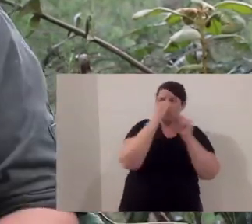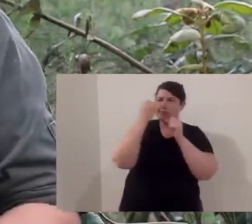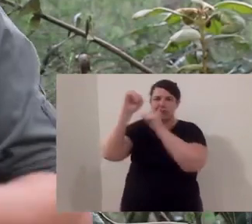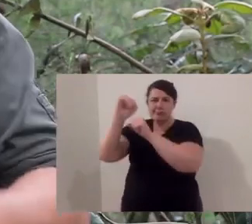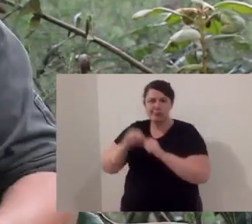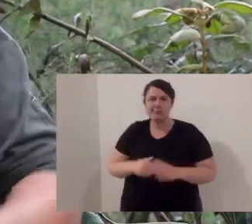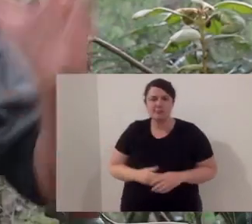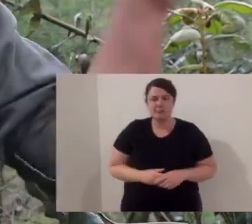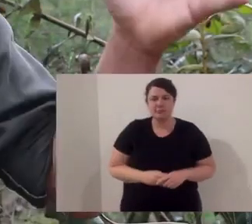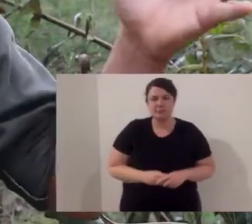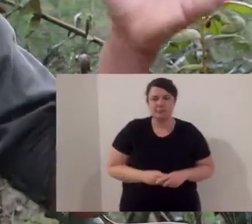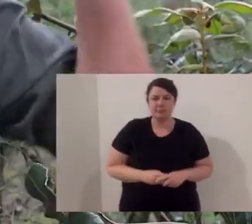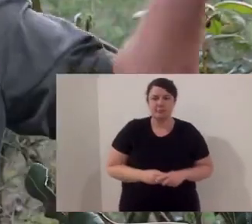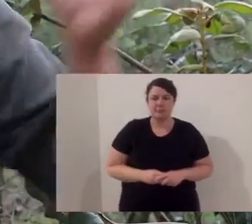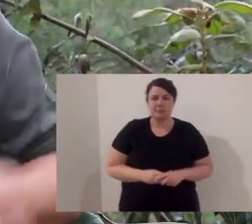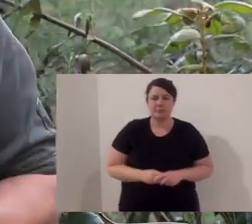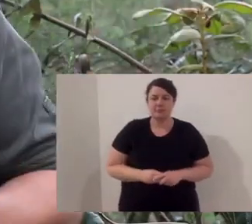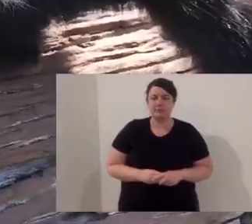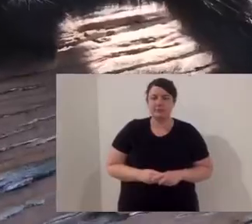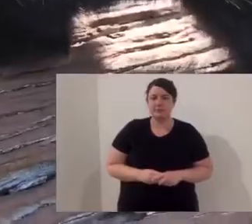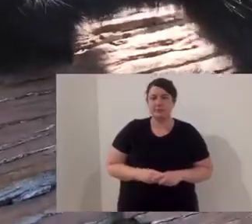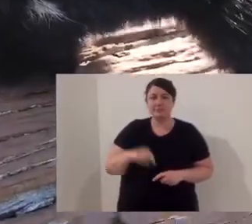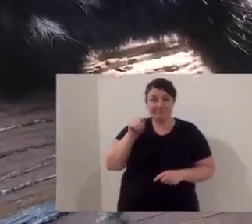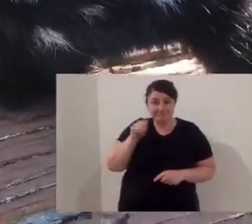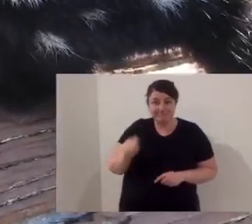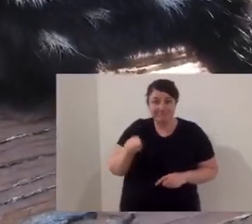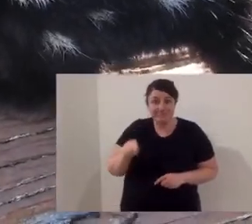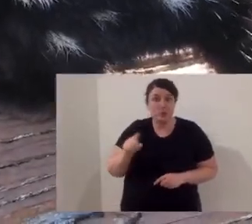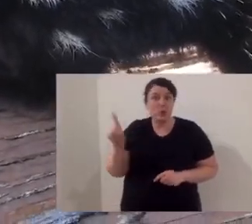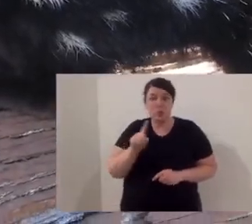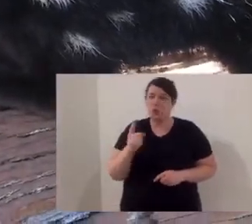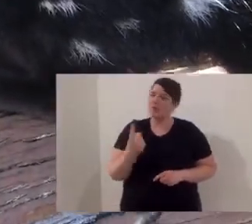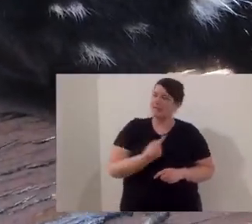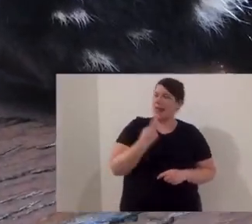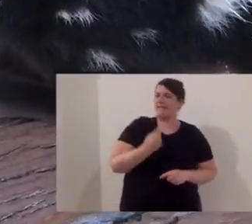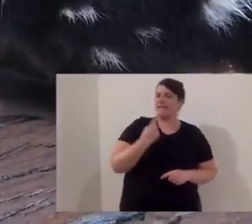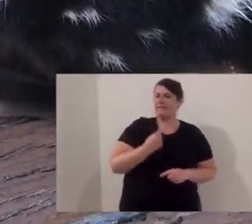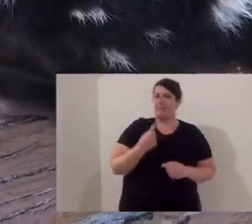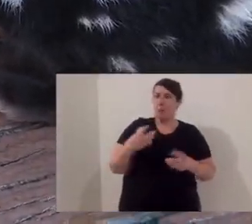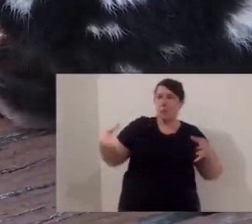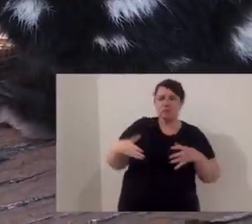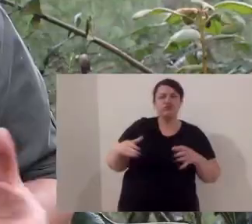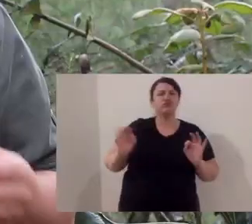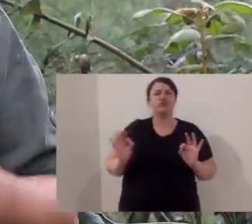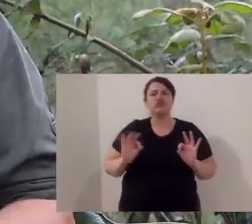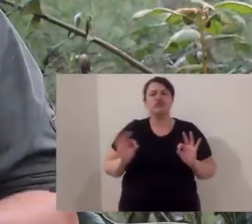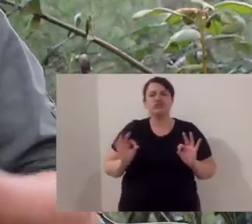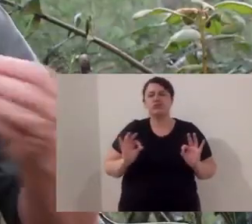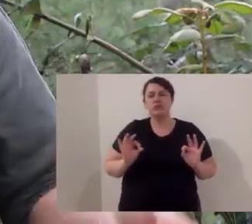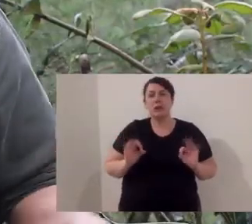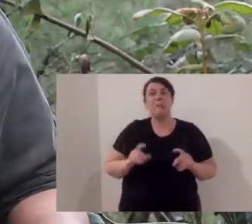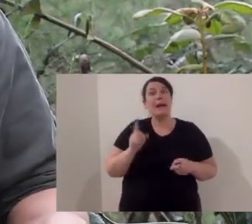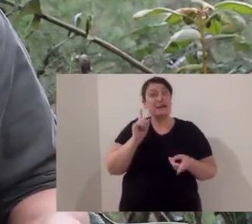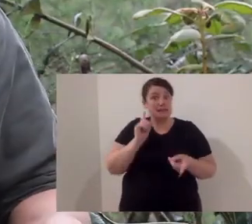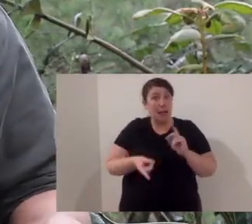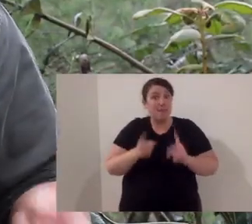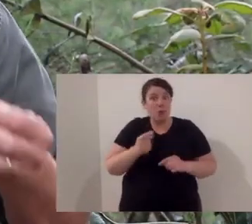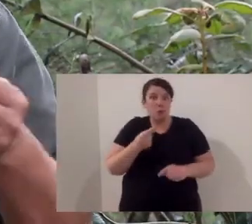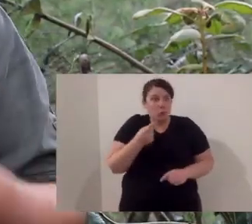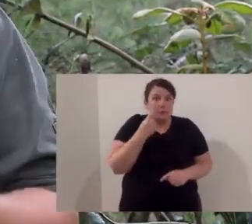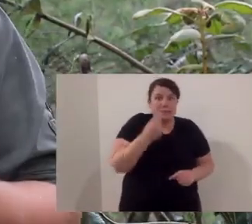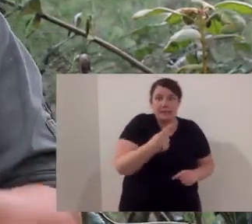anywhere they can hide from the daylight and predators. Quolls, like most carnivorous marsupials, are typically solitary.